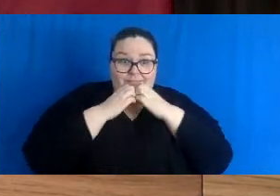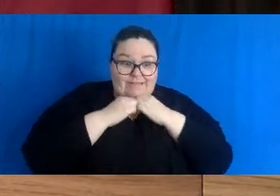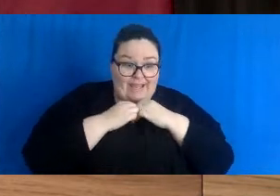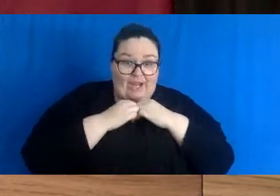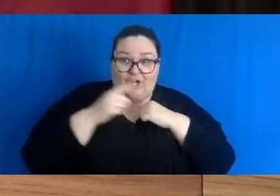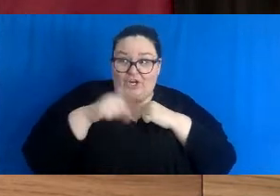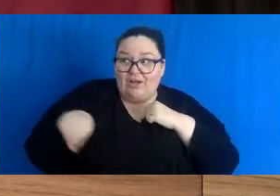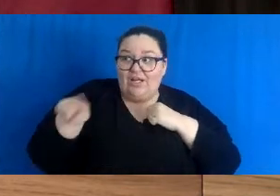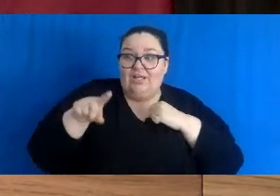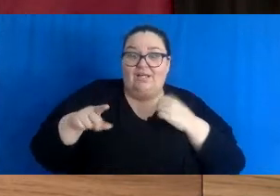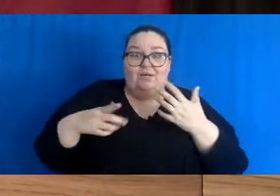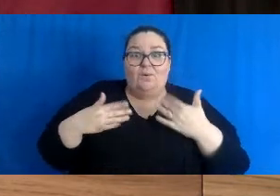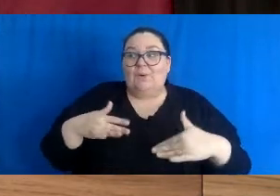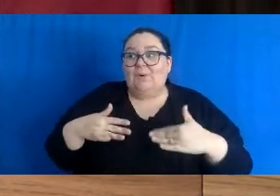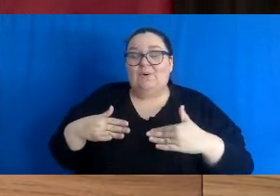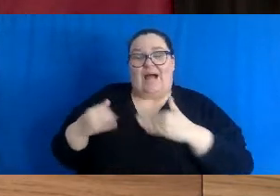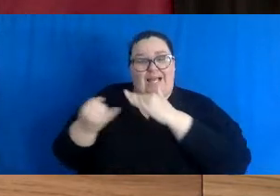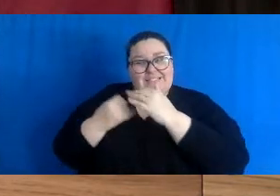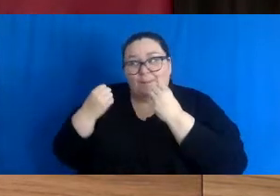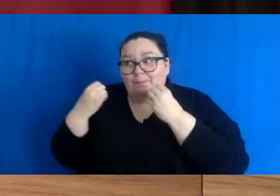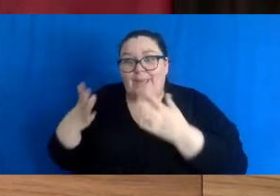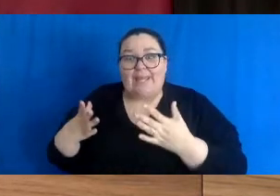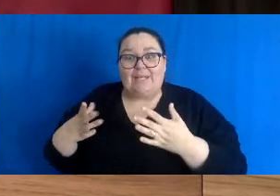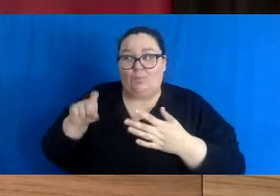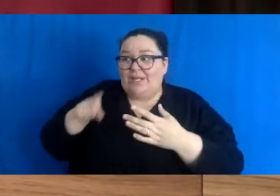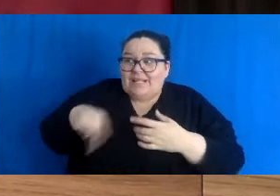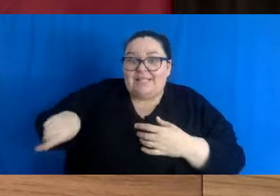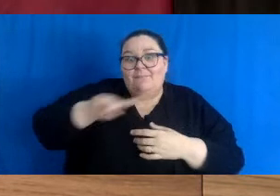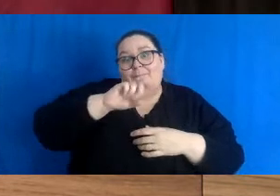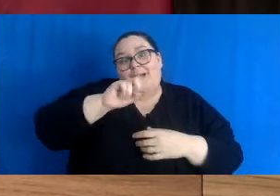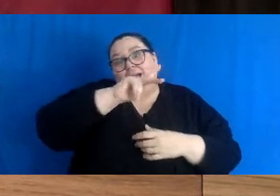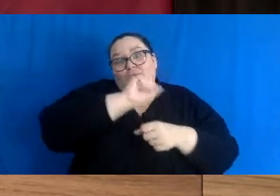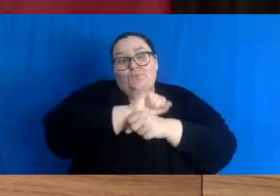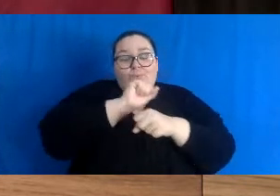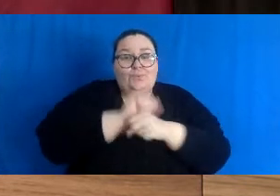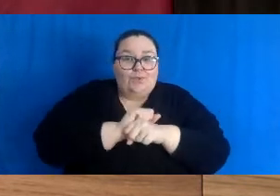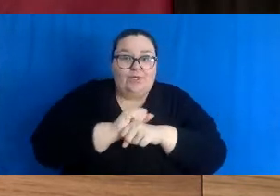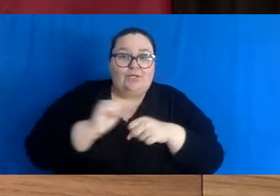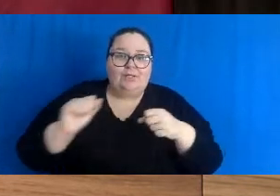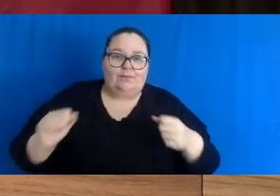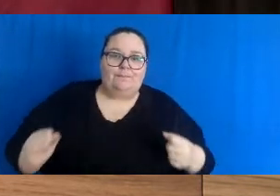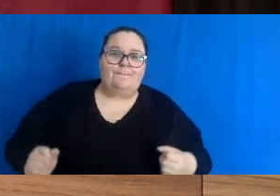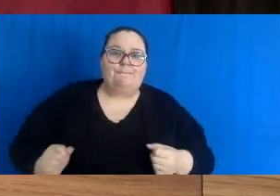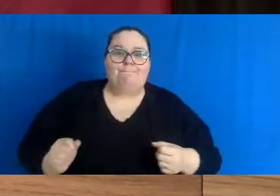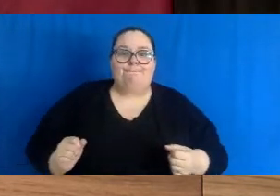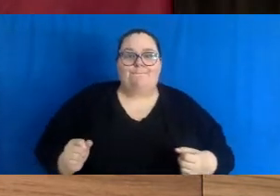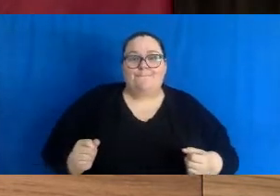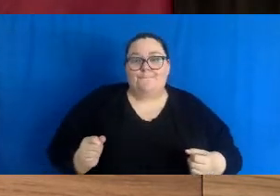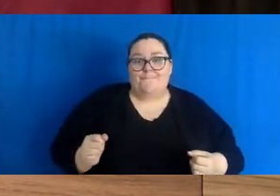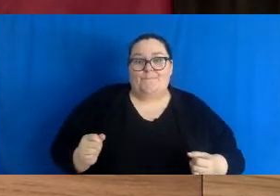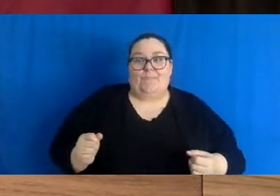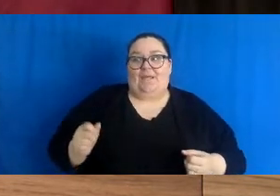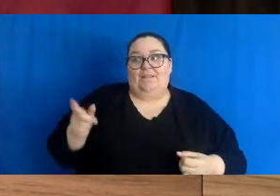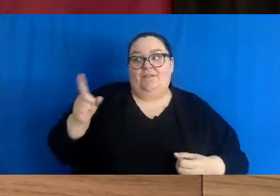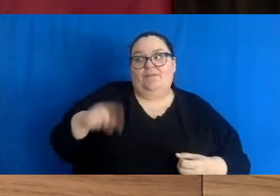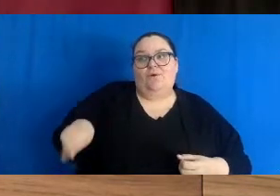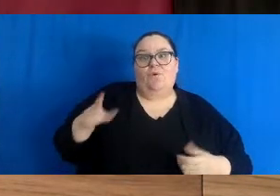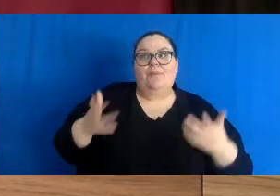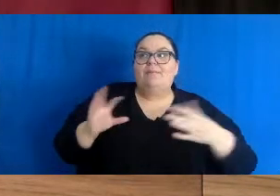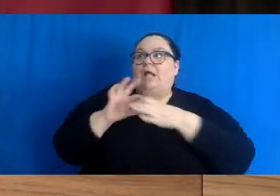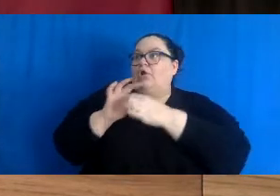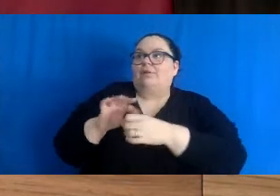hospital, in critical situations, in the emergency department, etc. For reasons that have nothing to do with COVID necessarily,